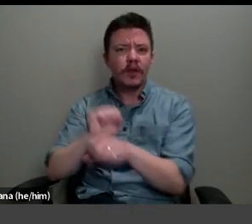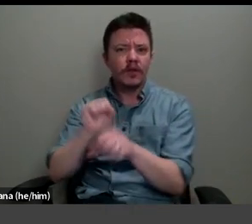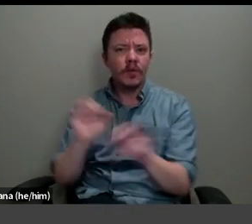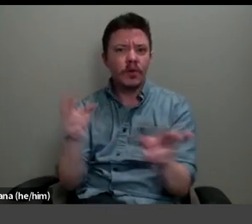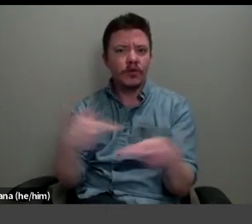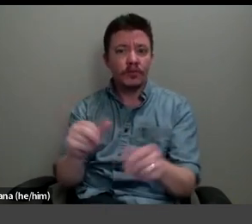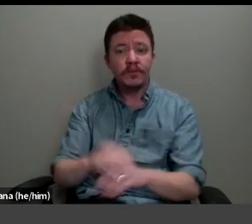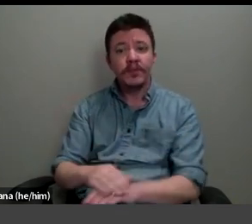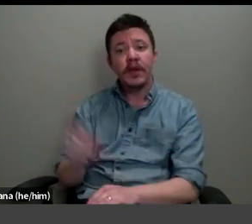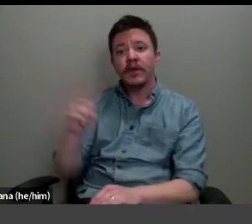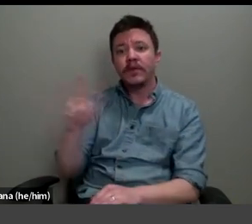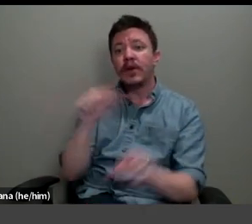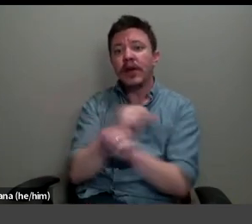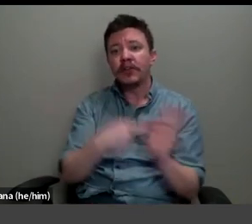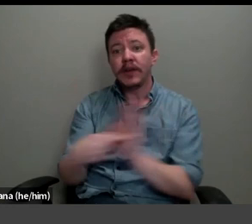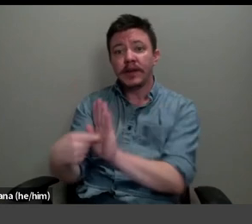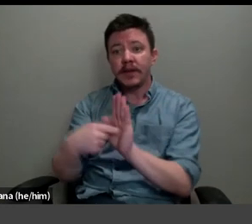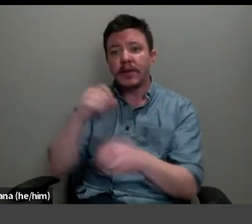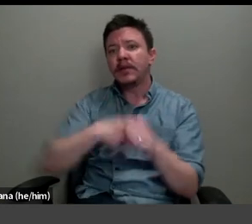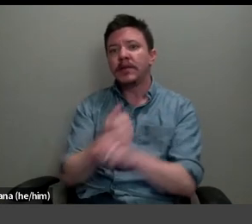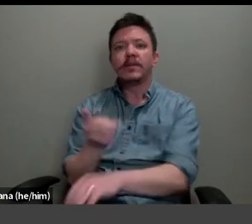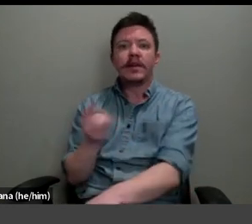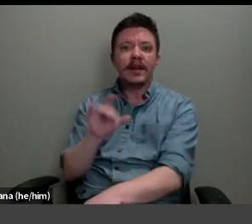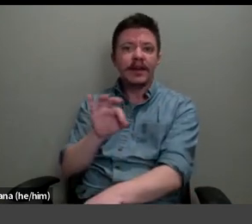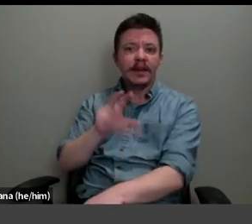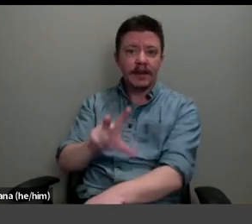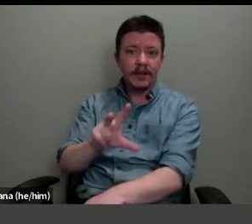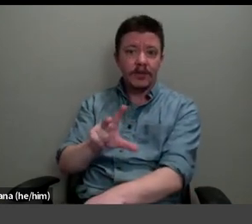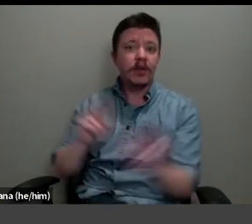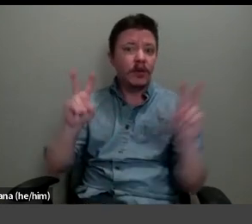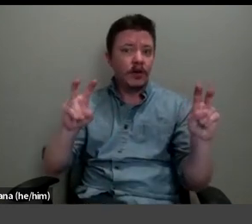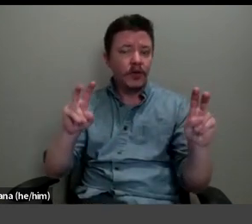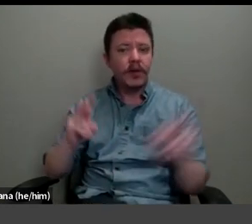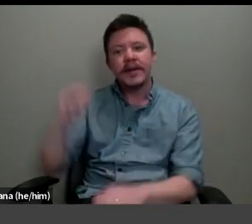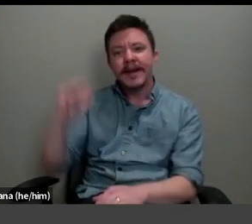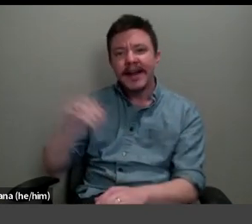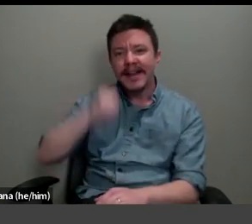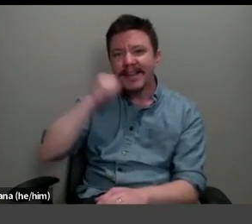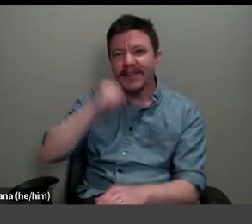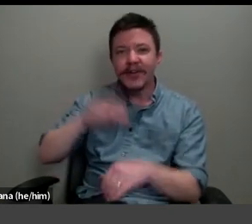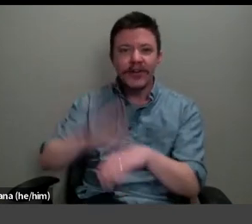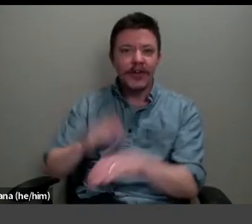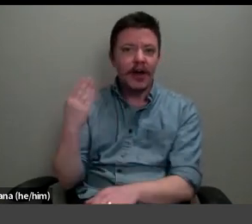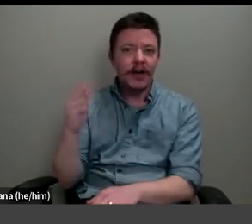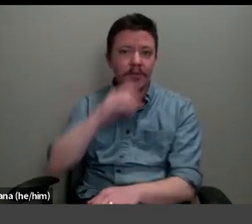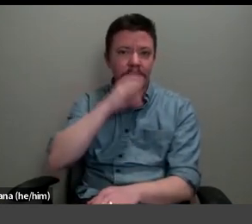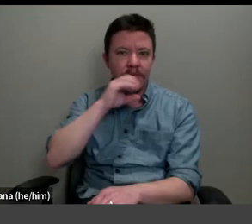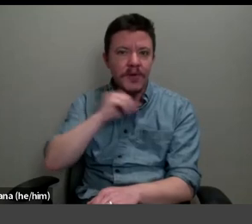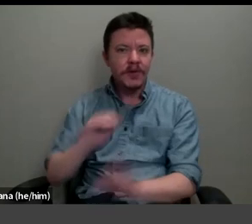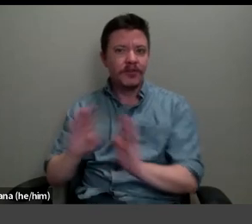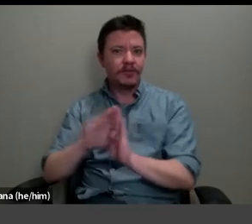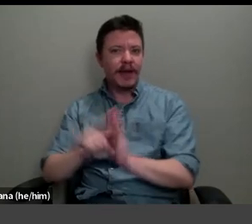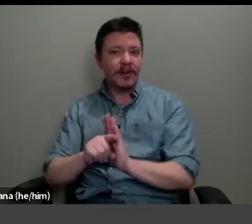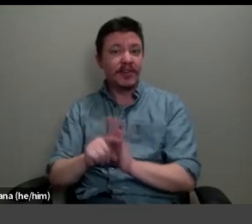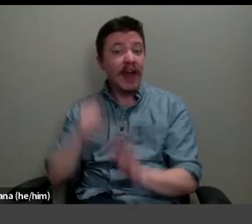We are actually exhibited it in 1893 as little girls on a blue orange background. Actually, I believe there are three figures in this painting